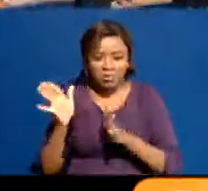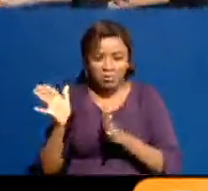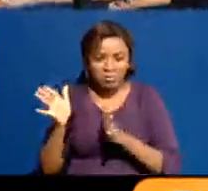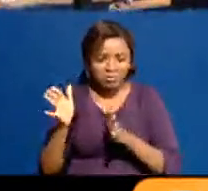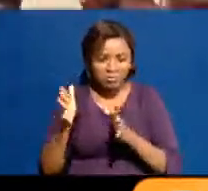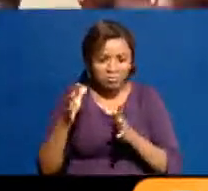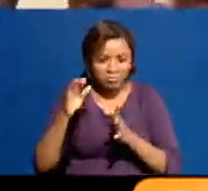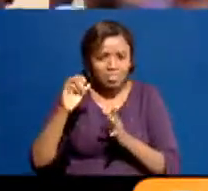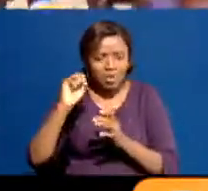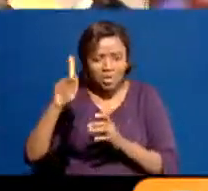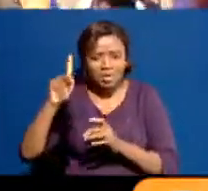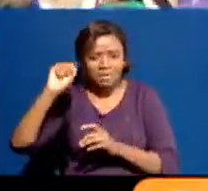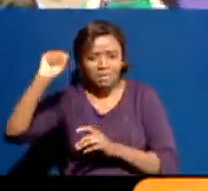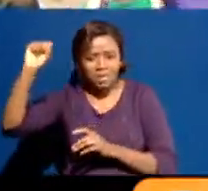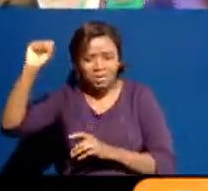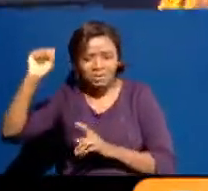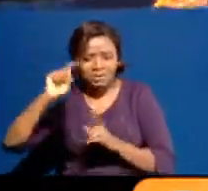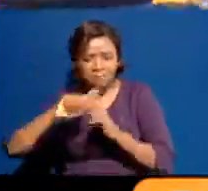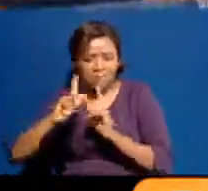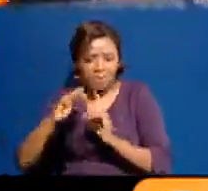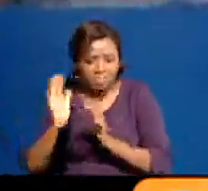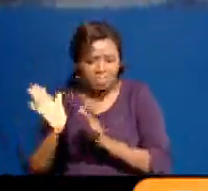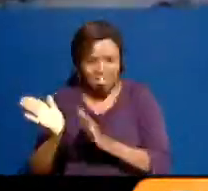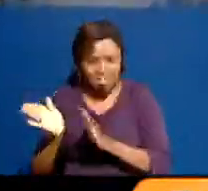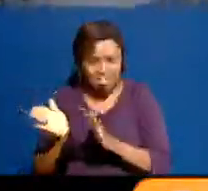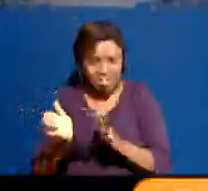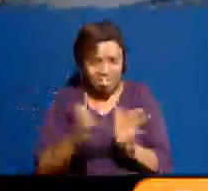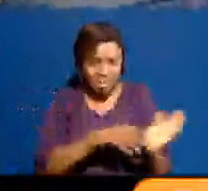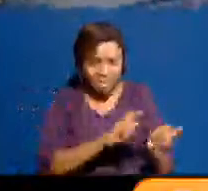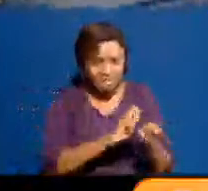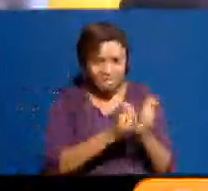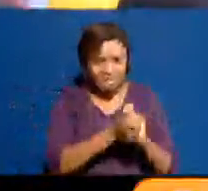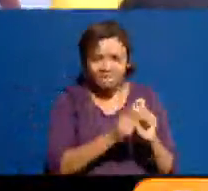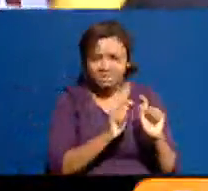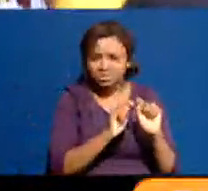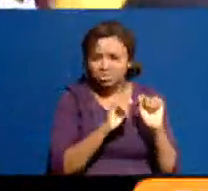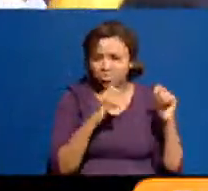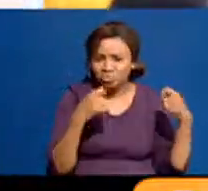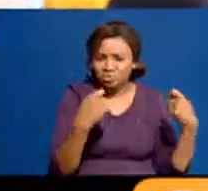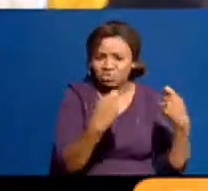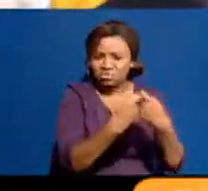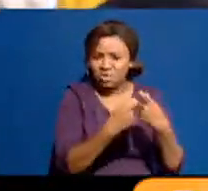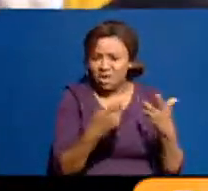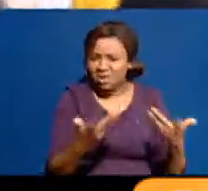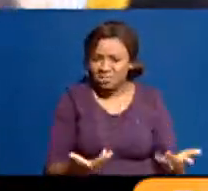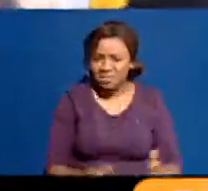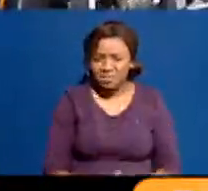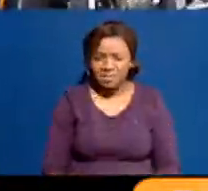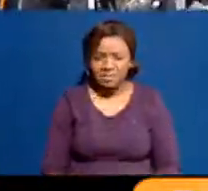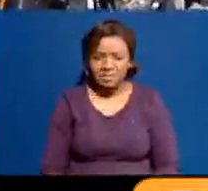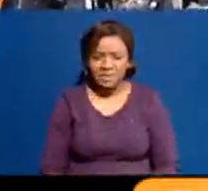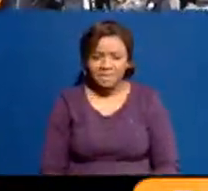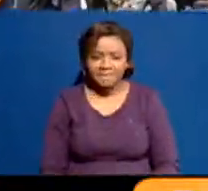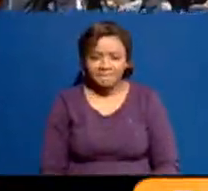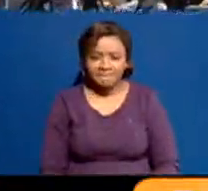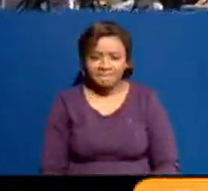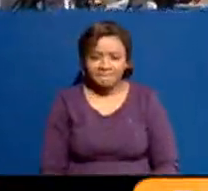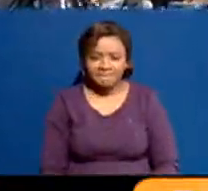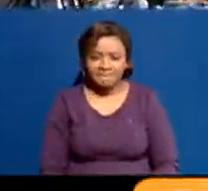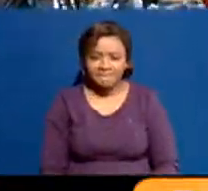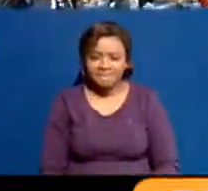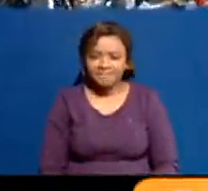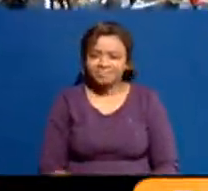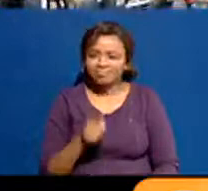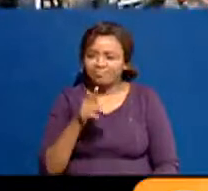Who put them there? Who, how did they, you know, in a state where we've got quite a lot of policing and security, how did